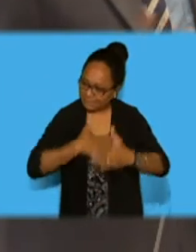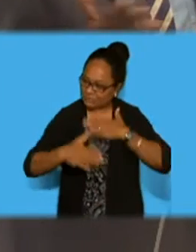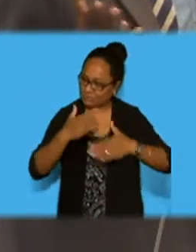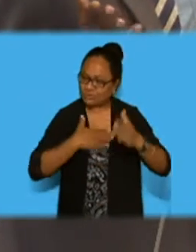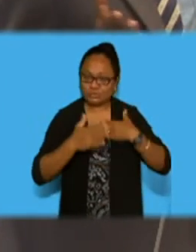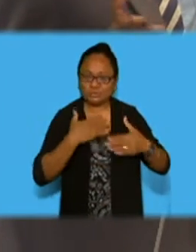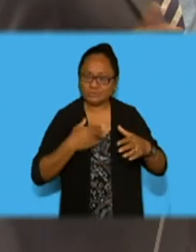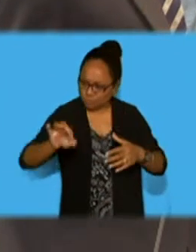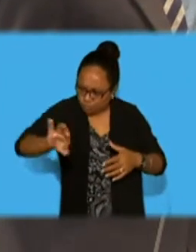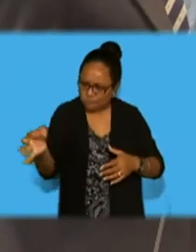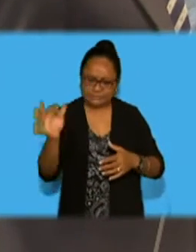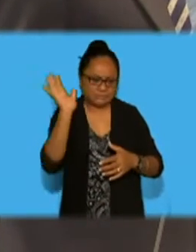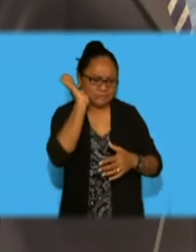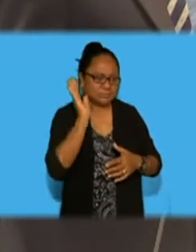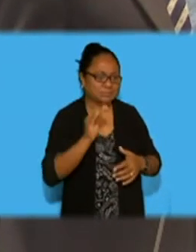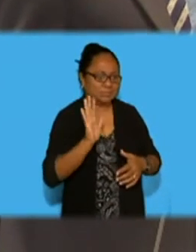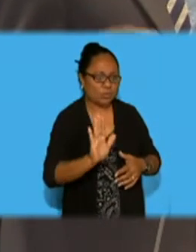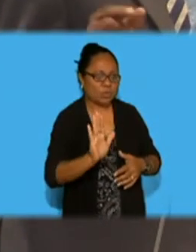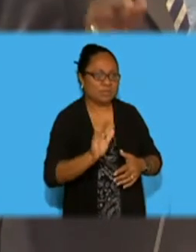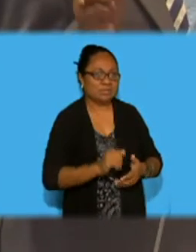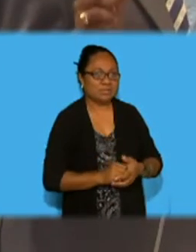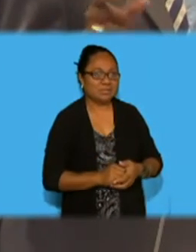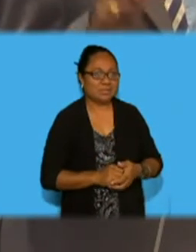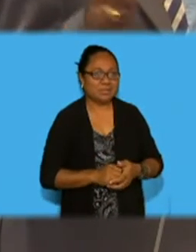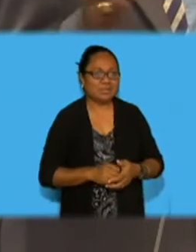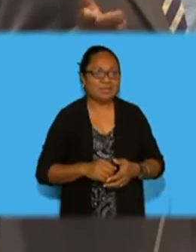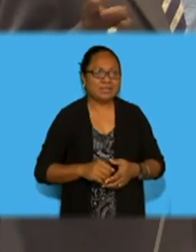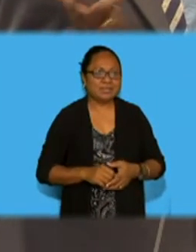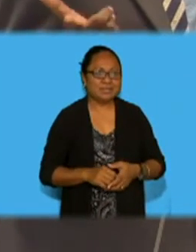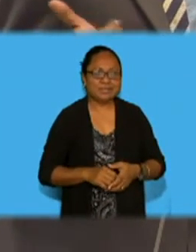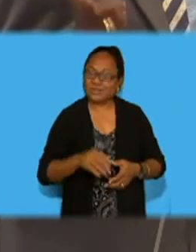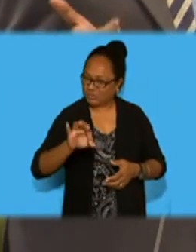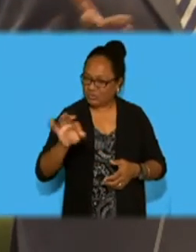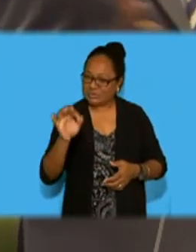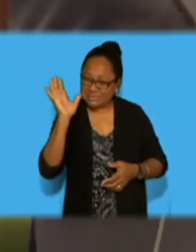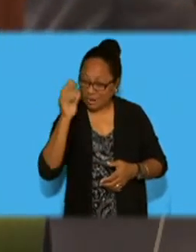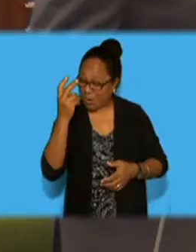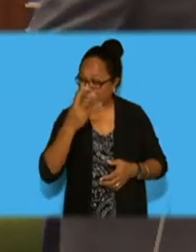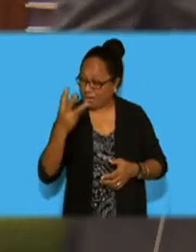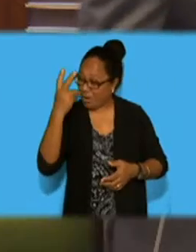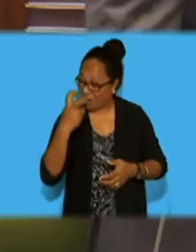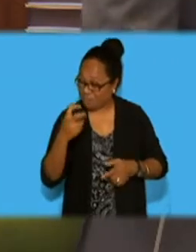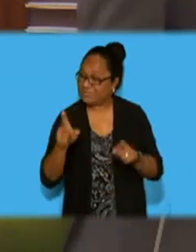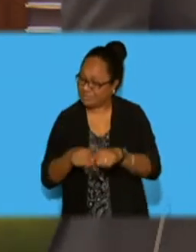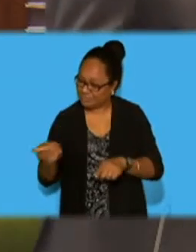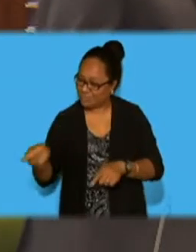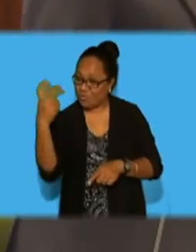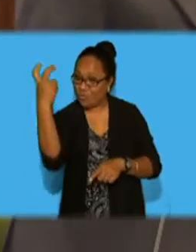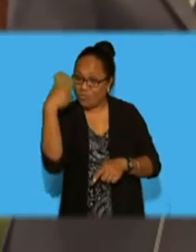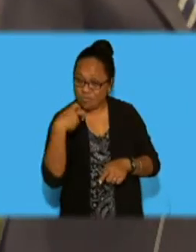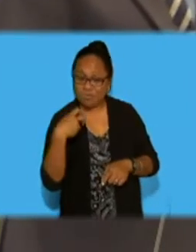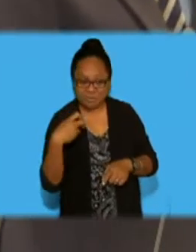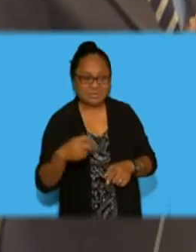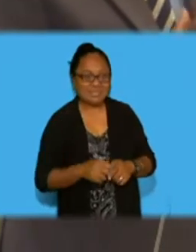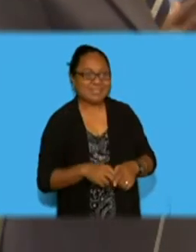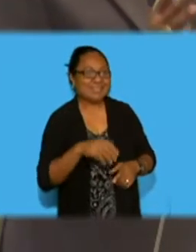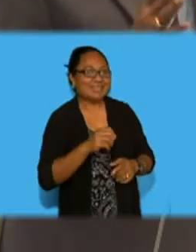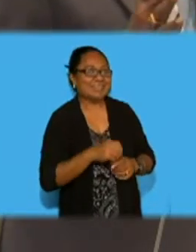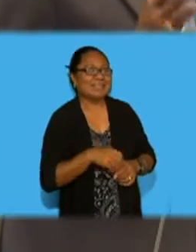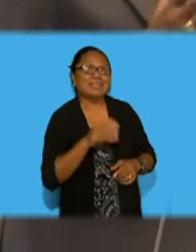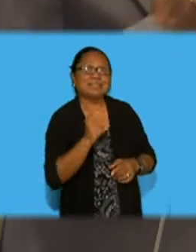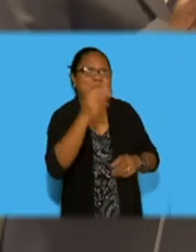You haven't heard you haven't heard the word old just like you as an old PWD or FEA. So, Madam Speaker,